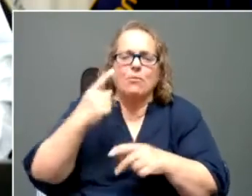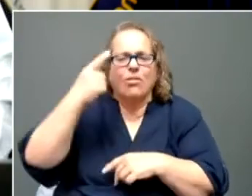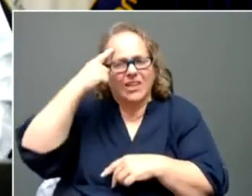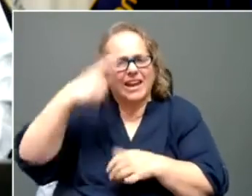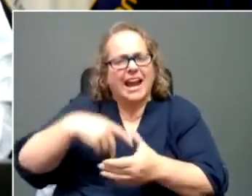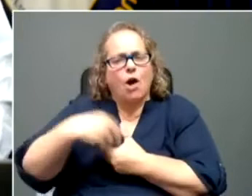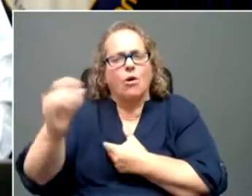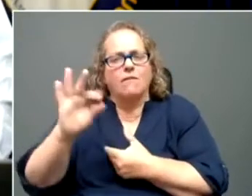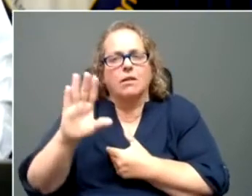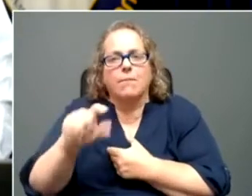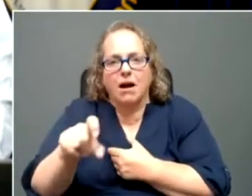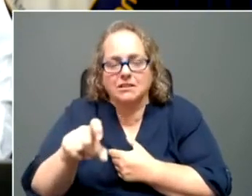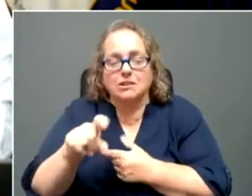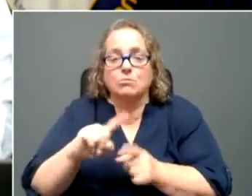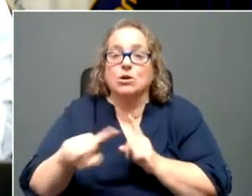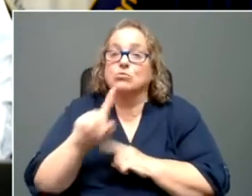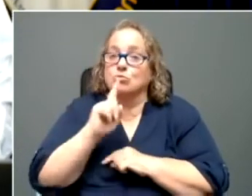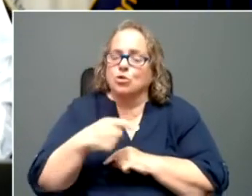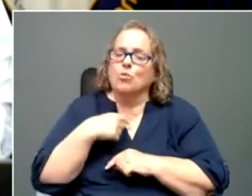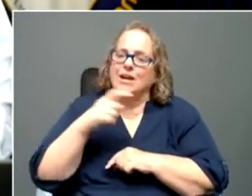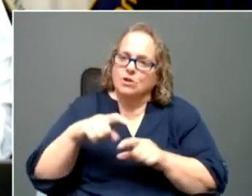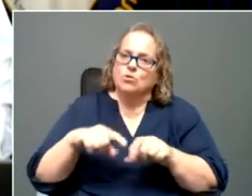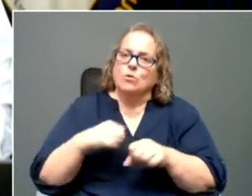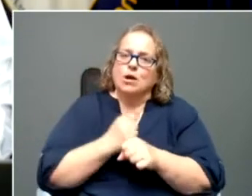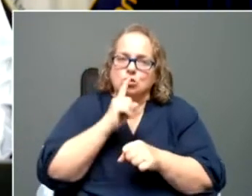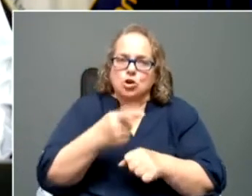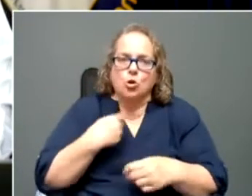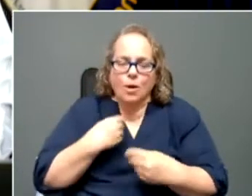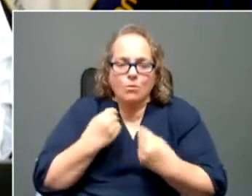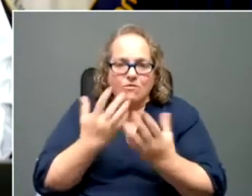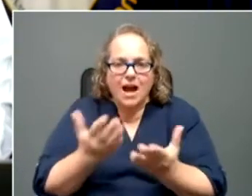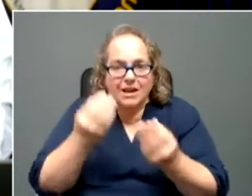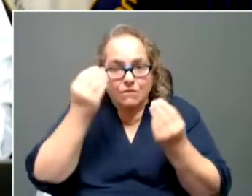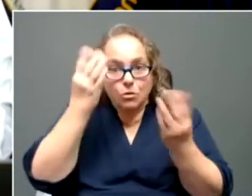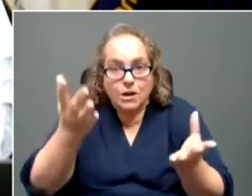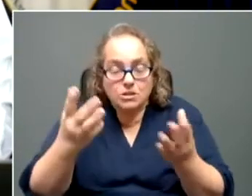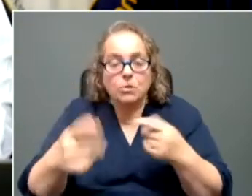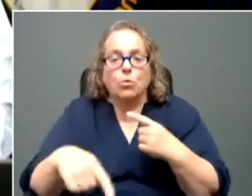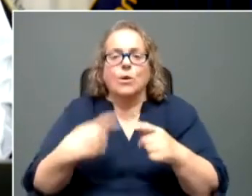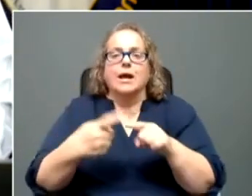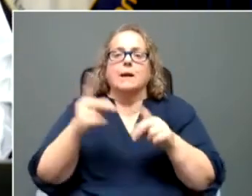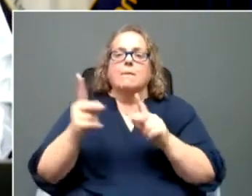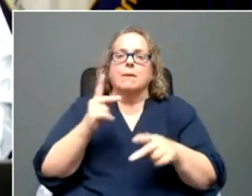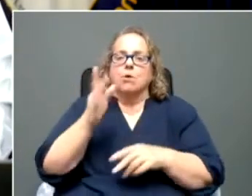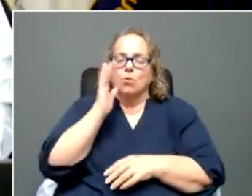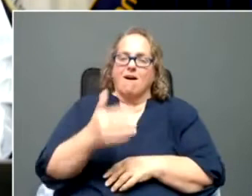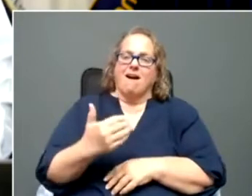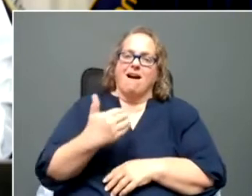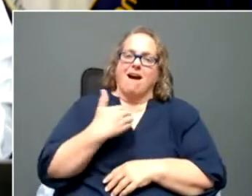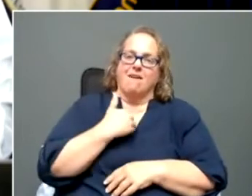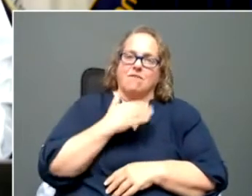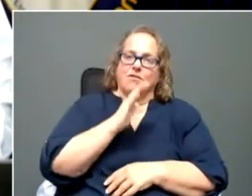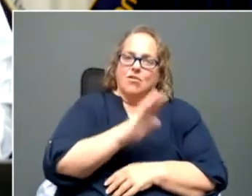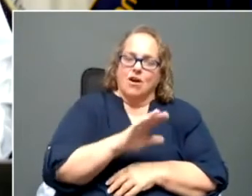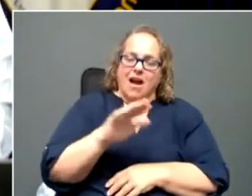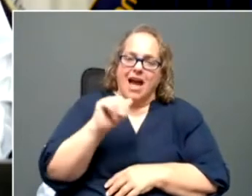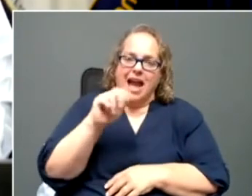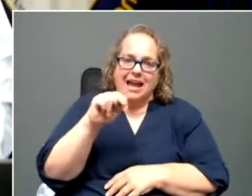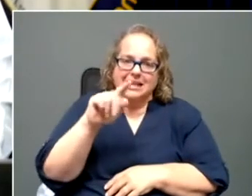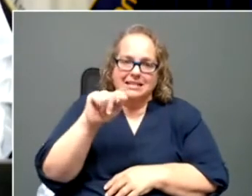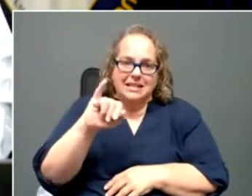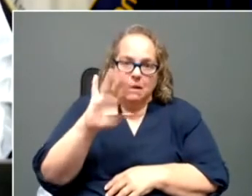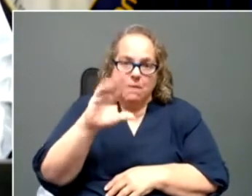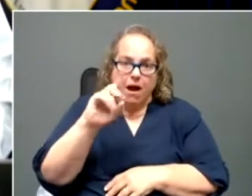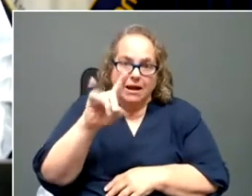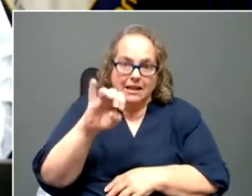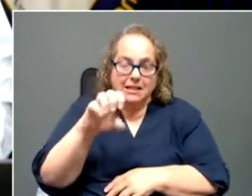uh, we need to make sure that we provide, uh, the information about when people will have, uh, their antibodies, uh, and encourage